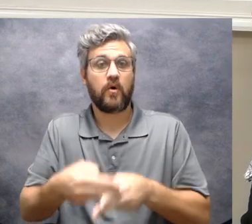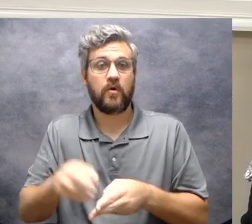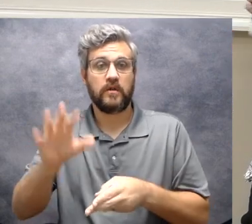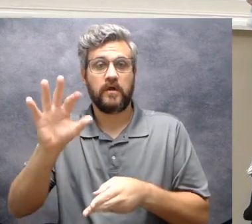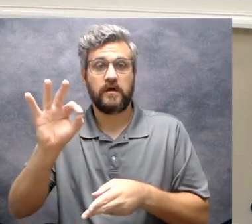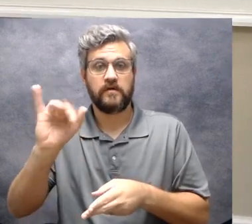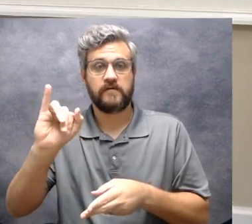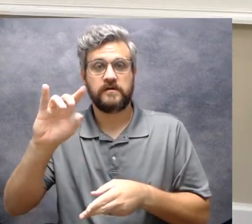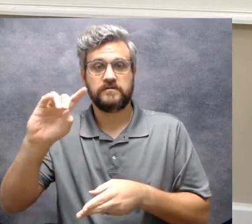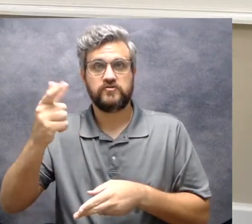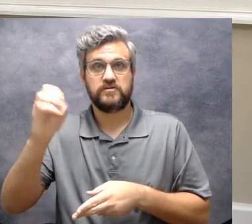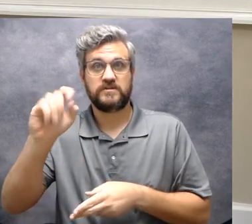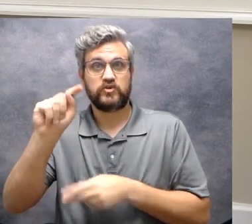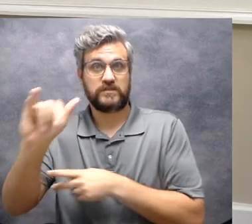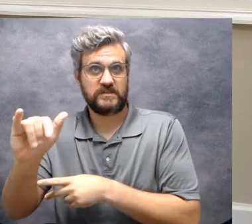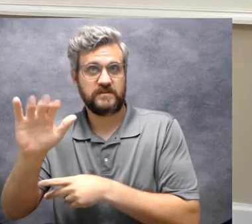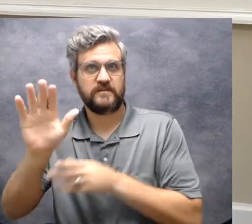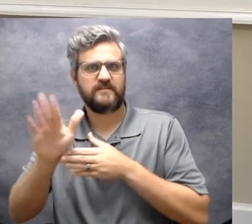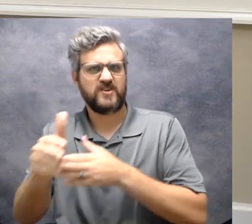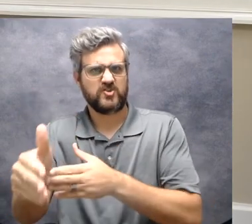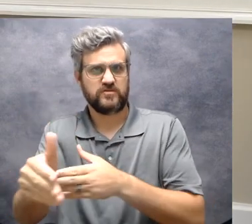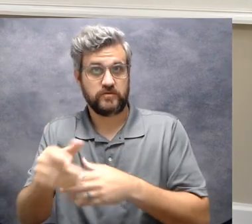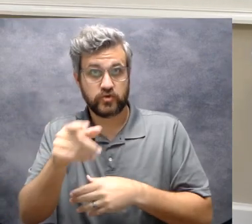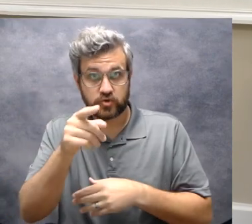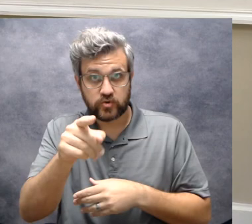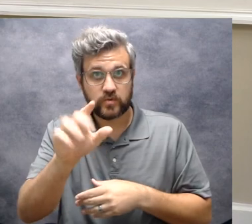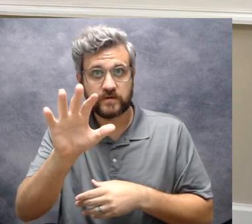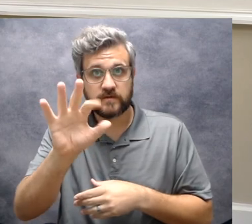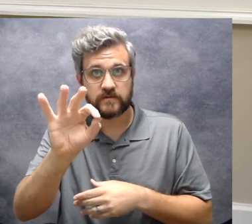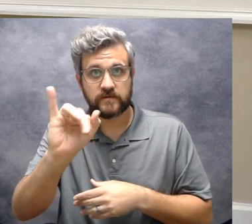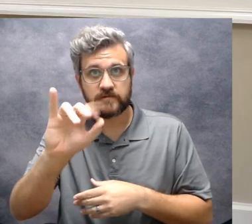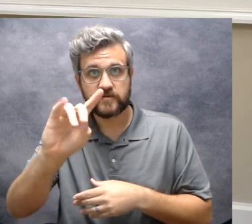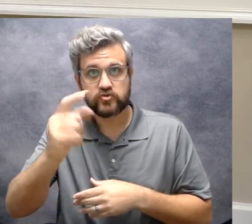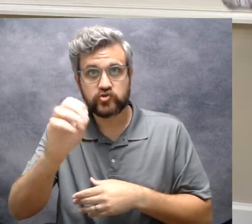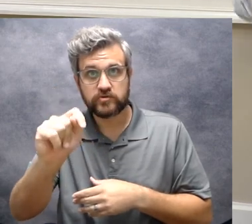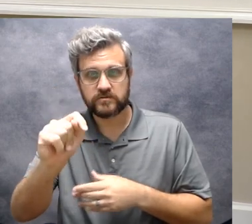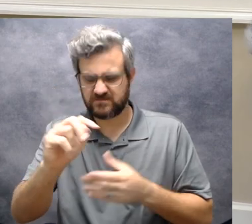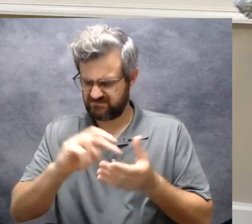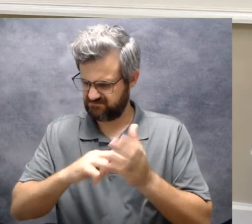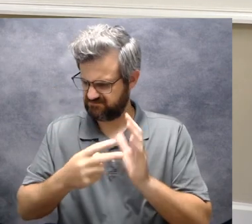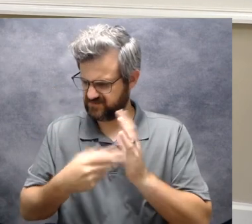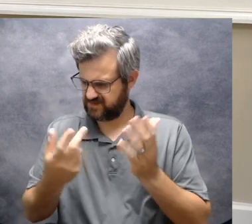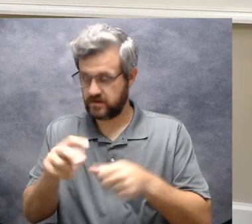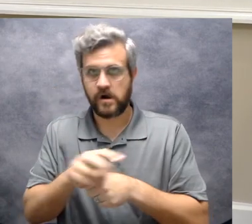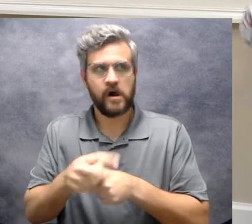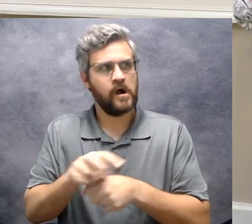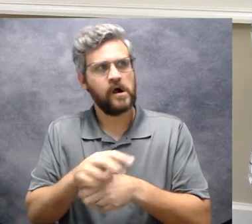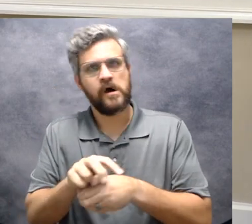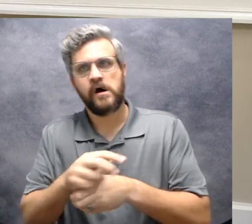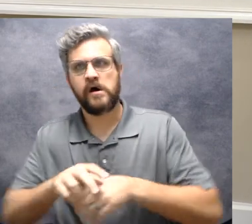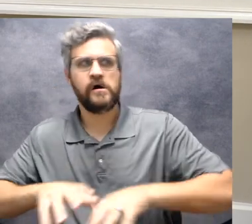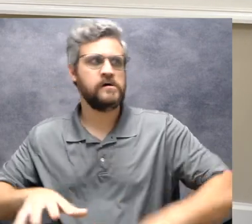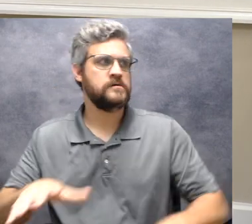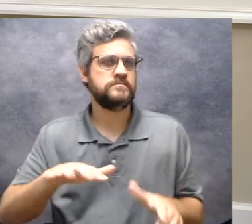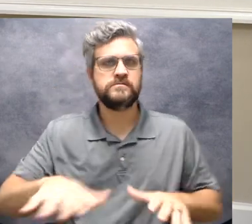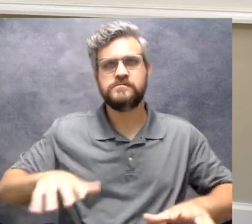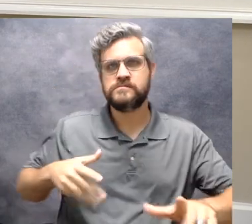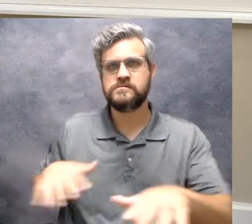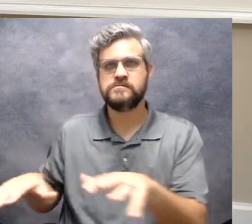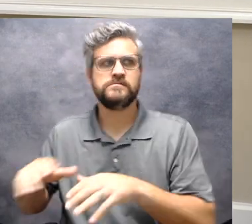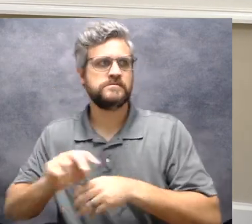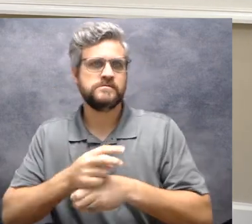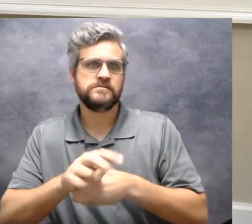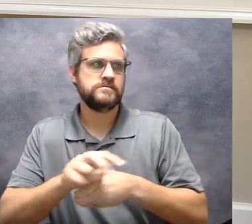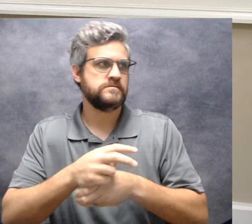is called fidgety fish if you fidget that means you move around like this all the time you can't